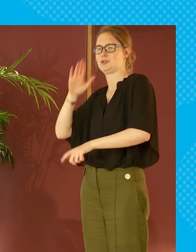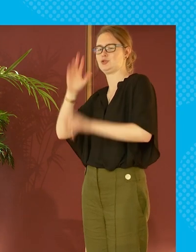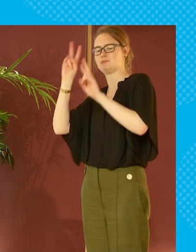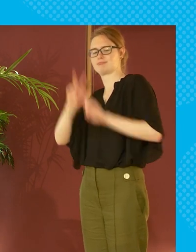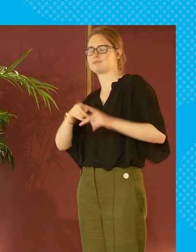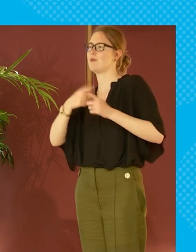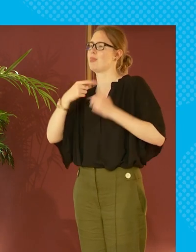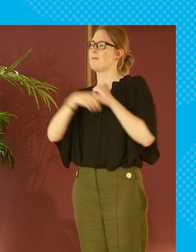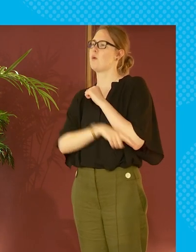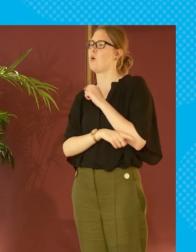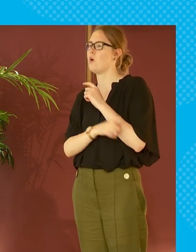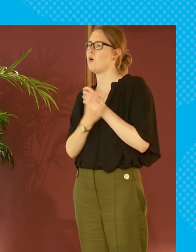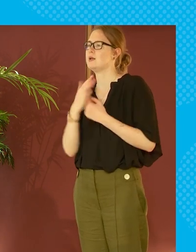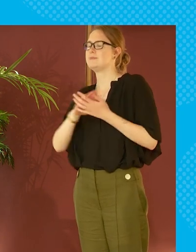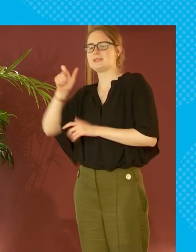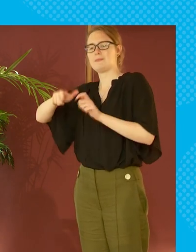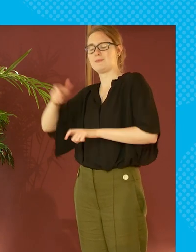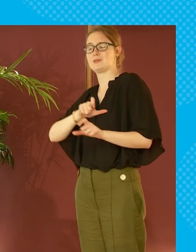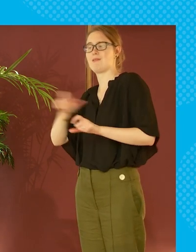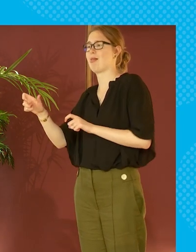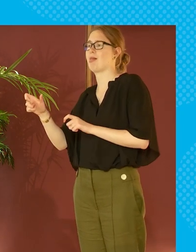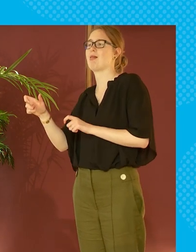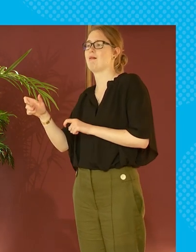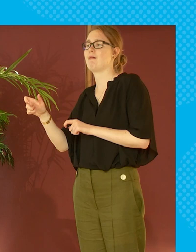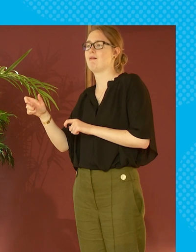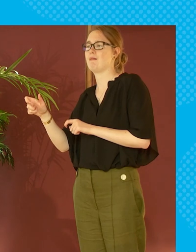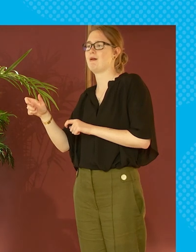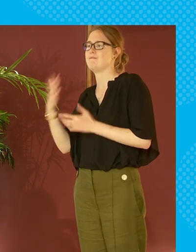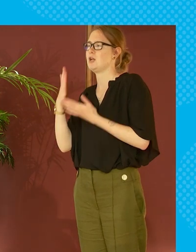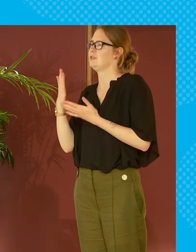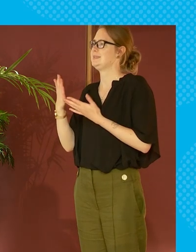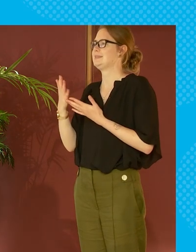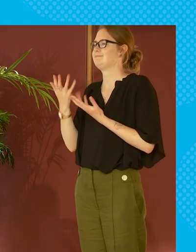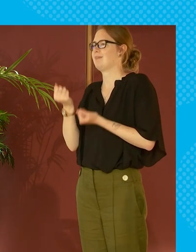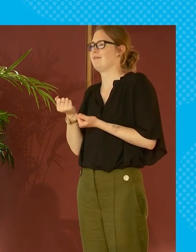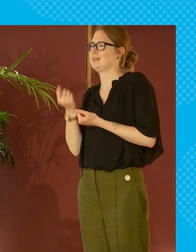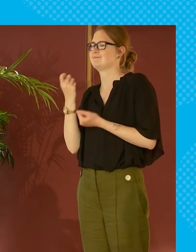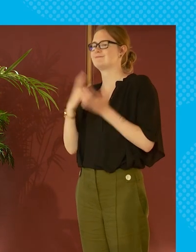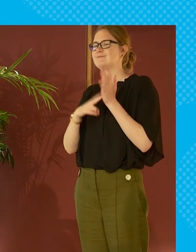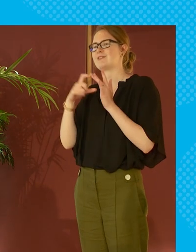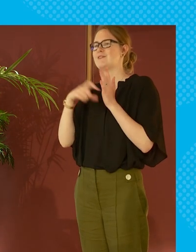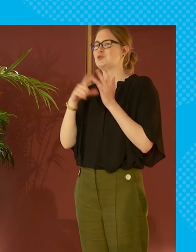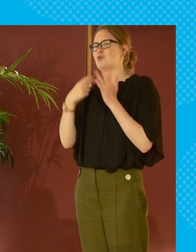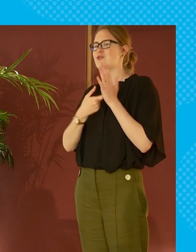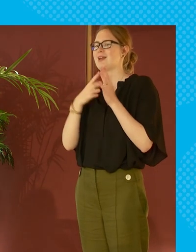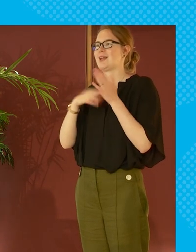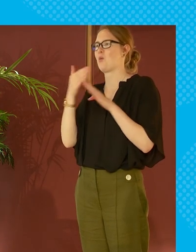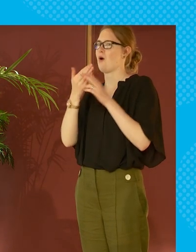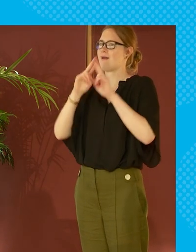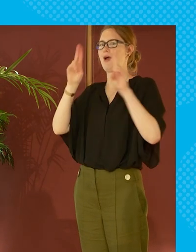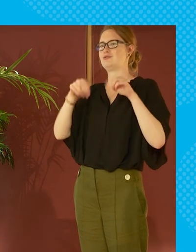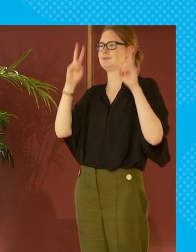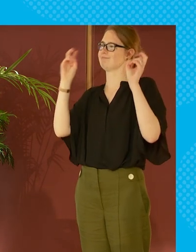towards the poor and it highlighted that people still have um a very kind of victorian workhouse